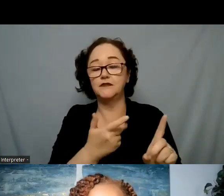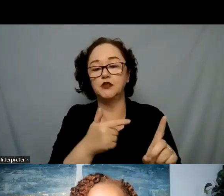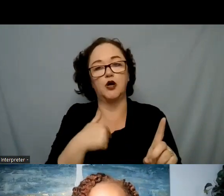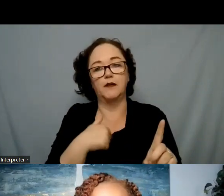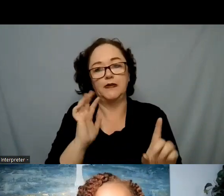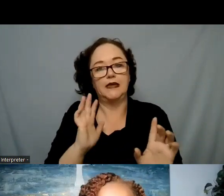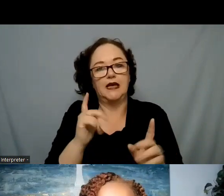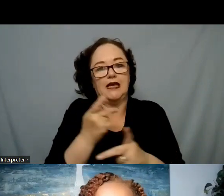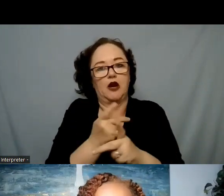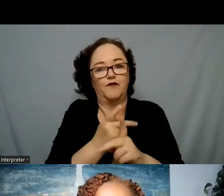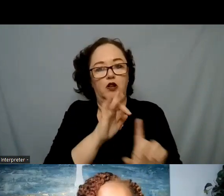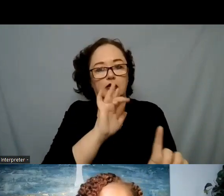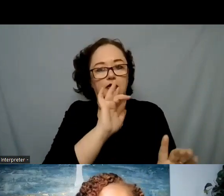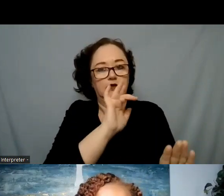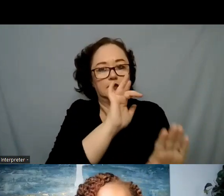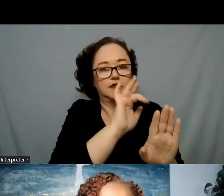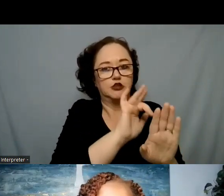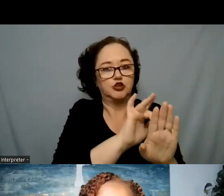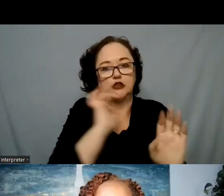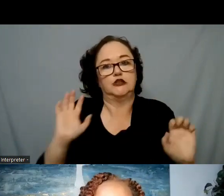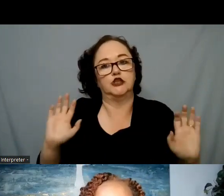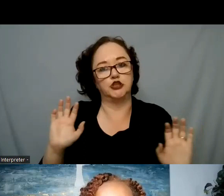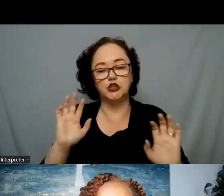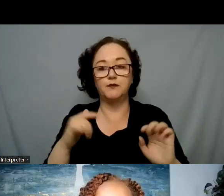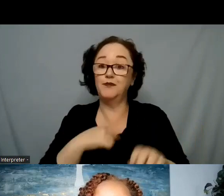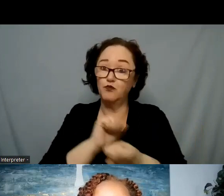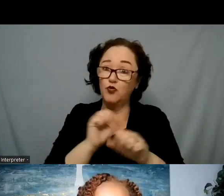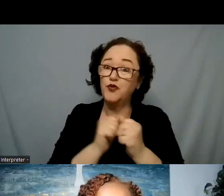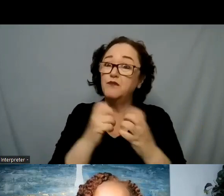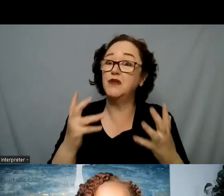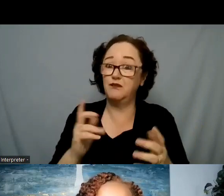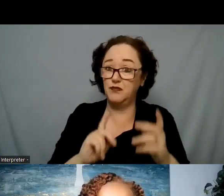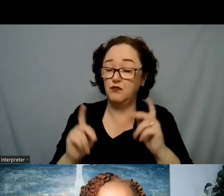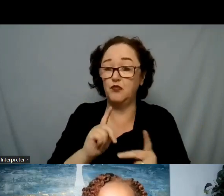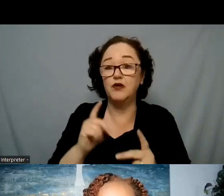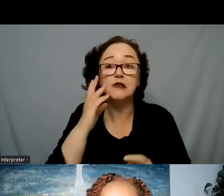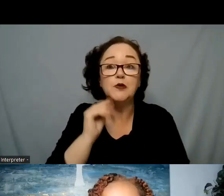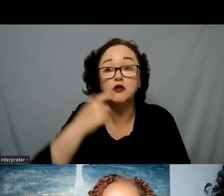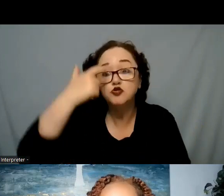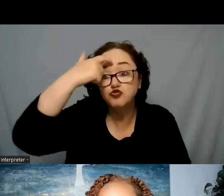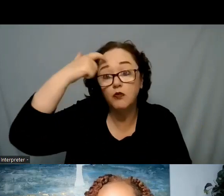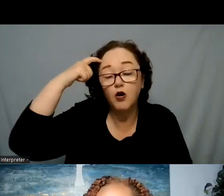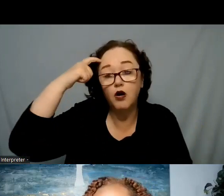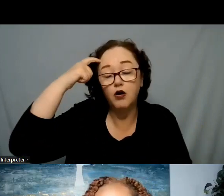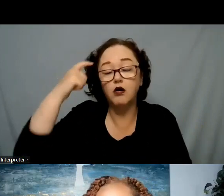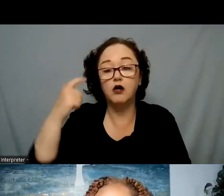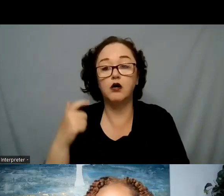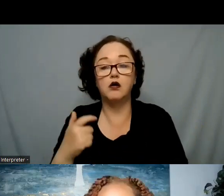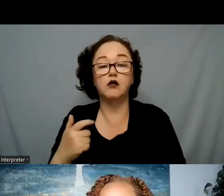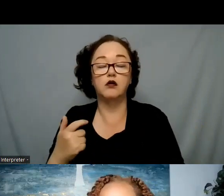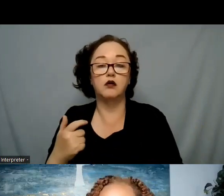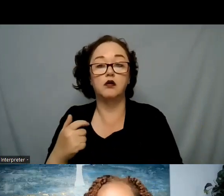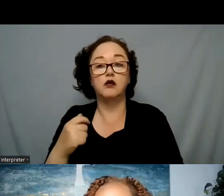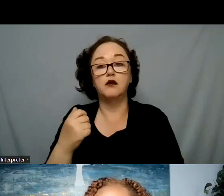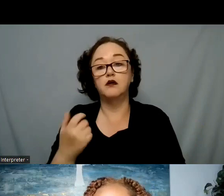careful with touch I work with a lot of trauma survivors and so if a client is needing touch in session I often have a family member come